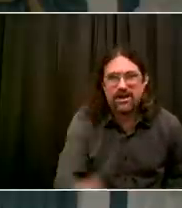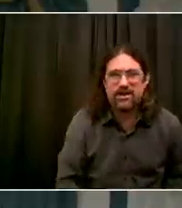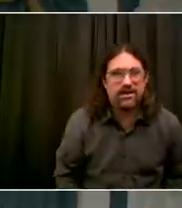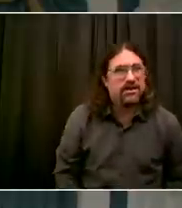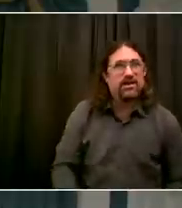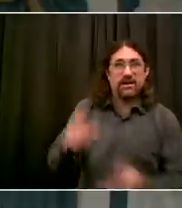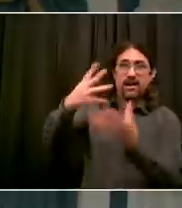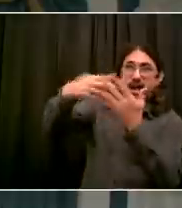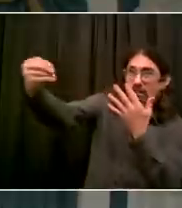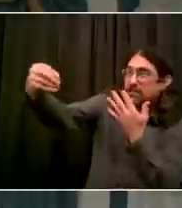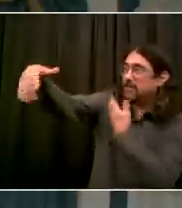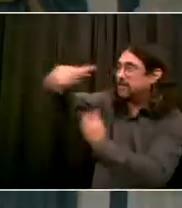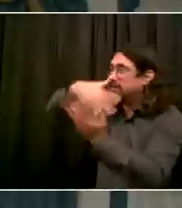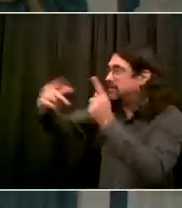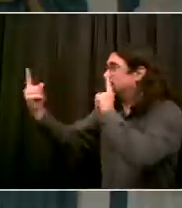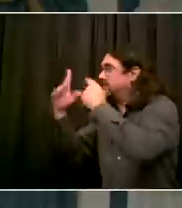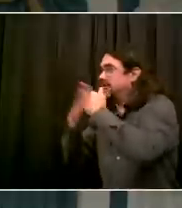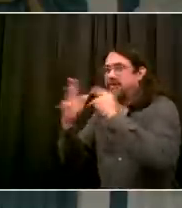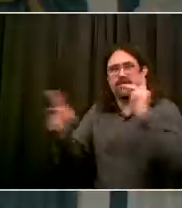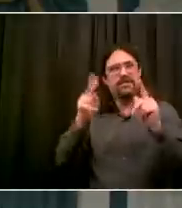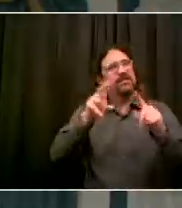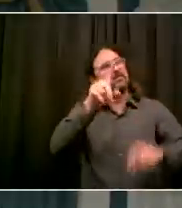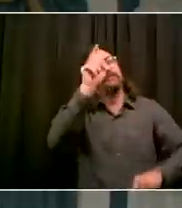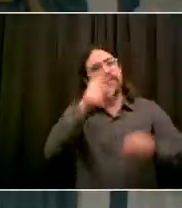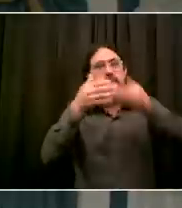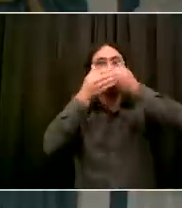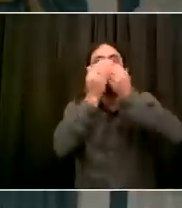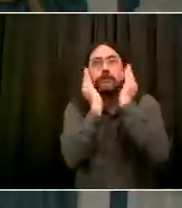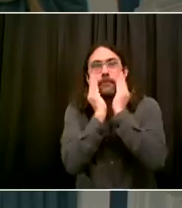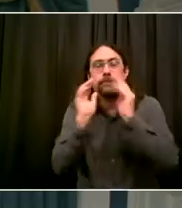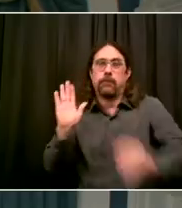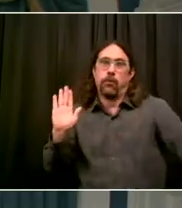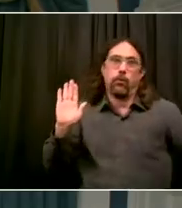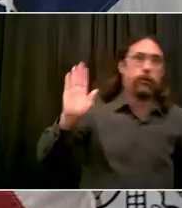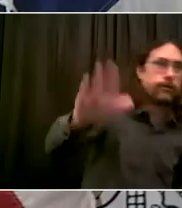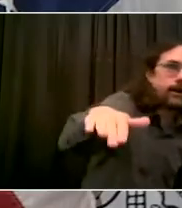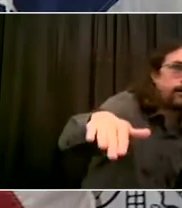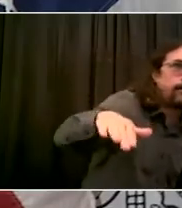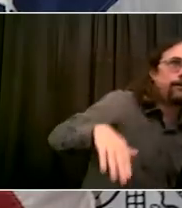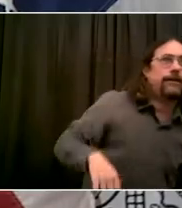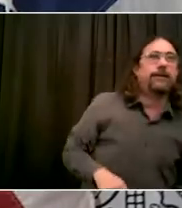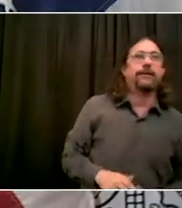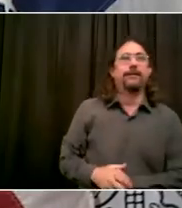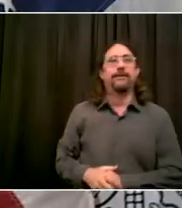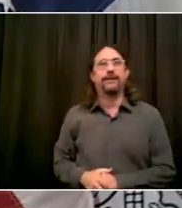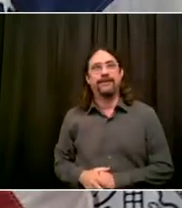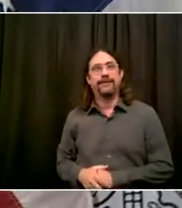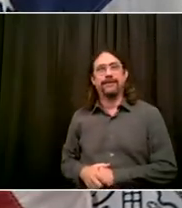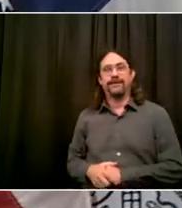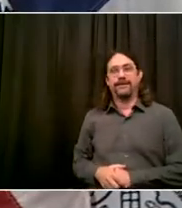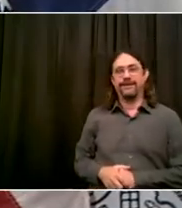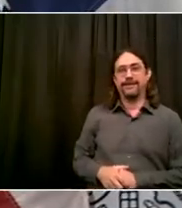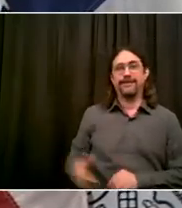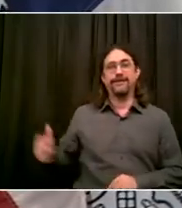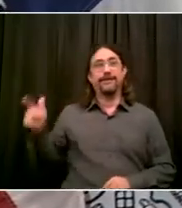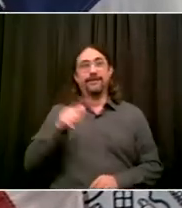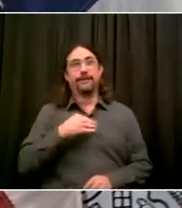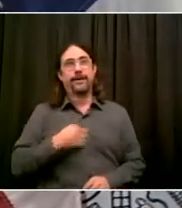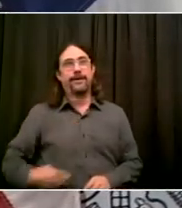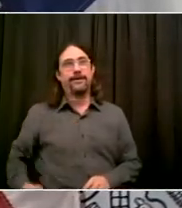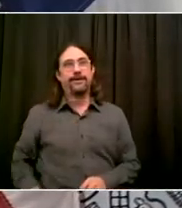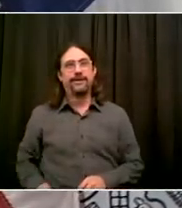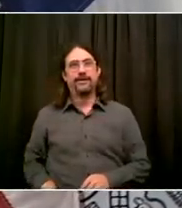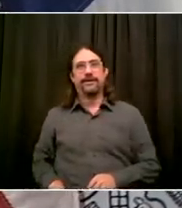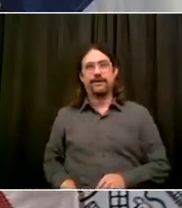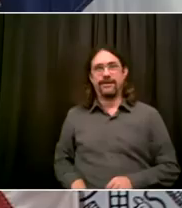Dr. Katz's point. I've talked to Dr. Katz many times on the cell phone while wearing a mask. It absolutely can be done, and it really needs to be done for